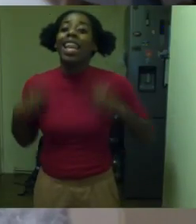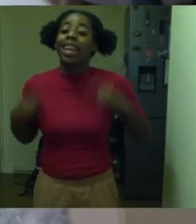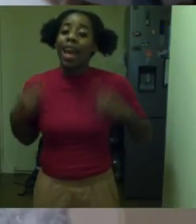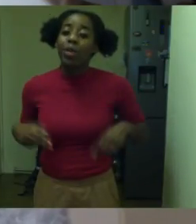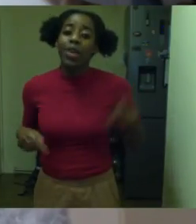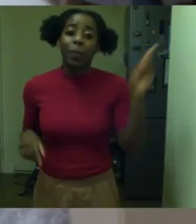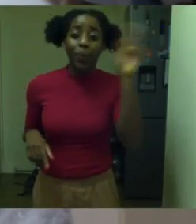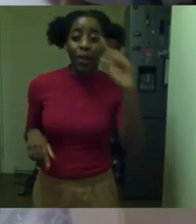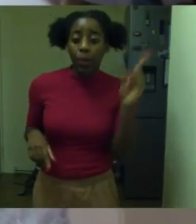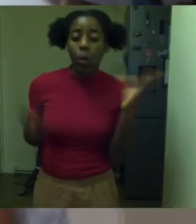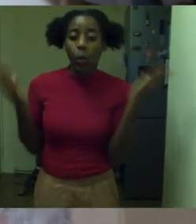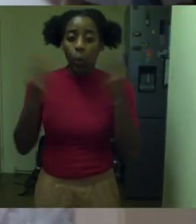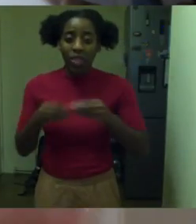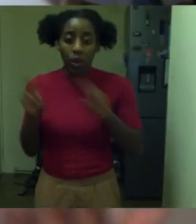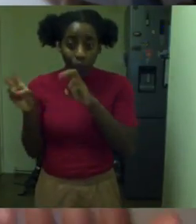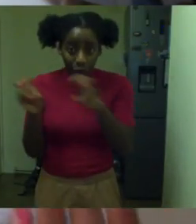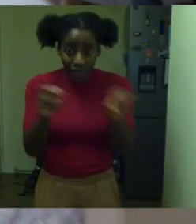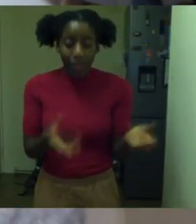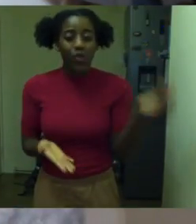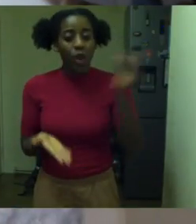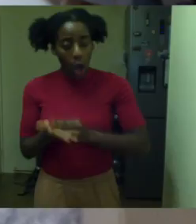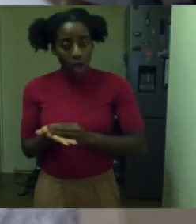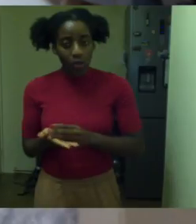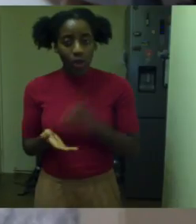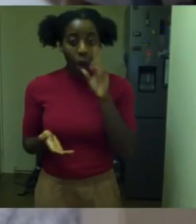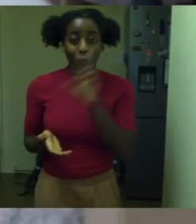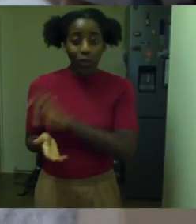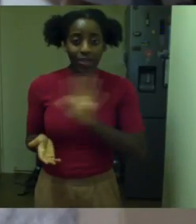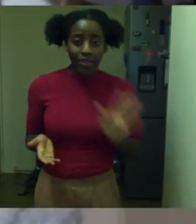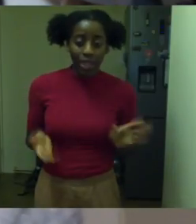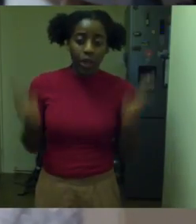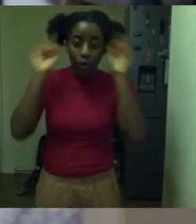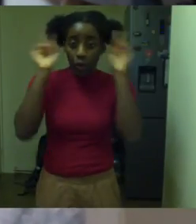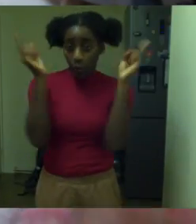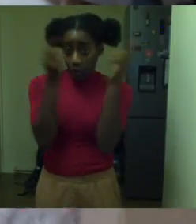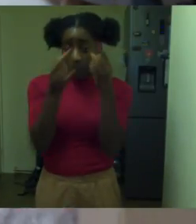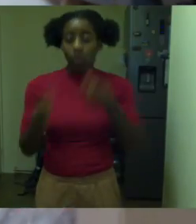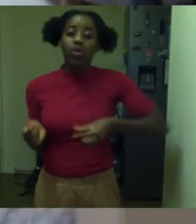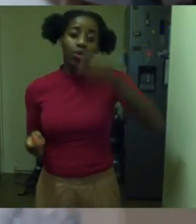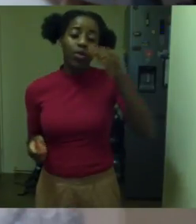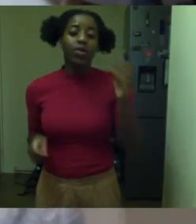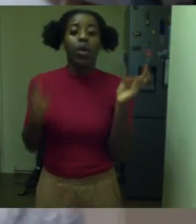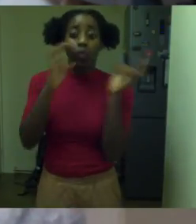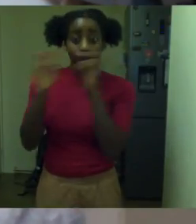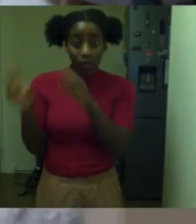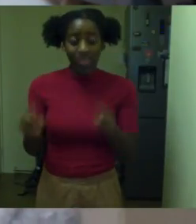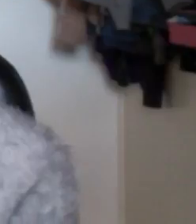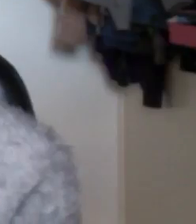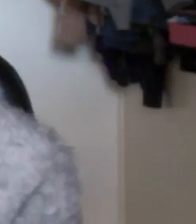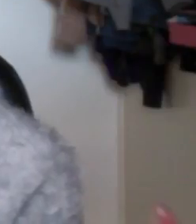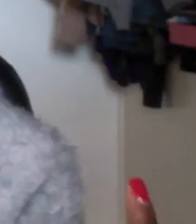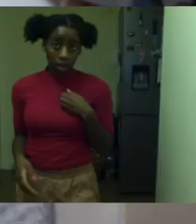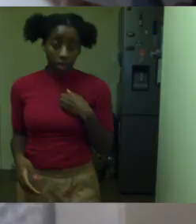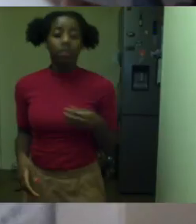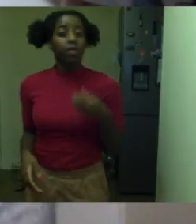library card if you're not doing any sort of research. And obviously at university you do research all the time for like essays and